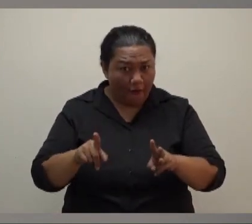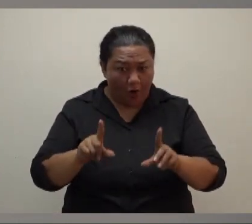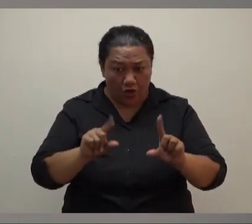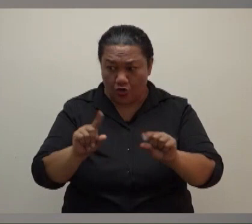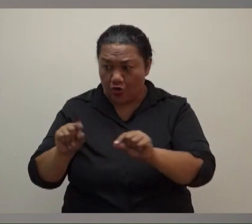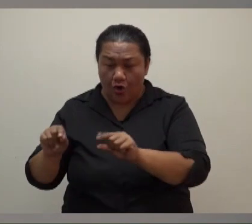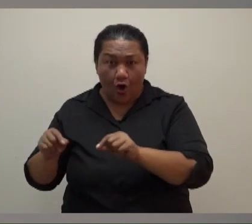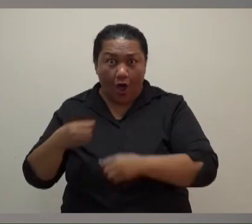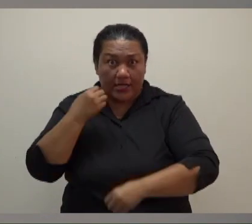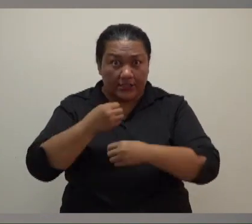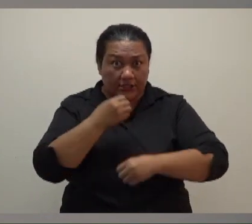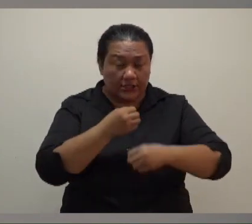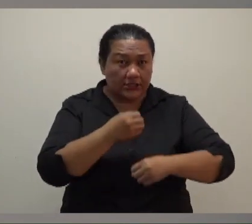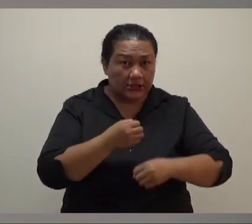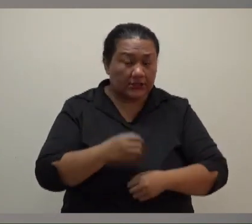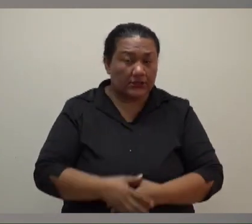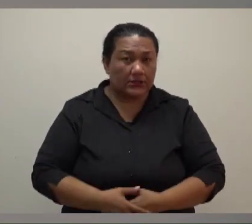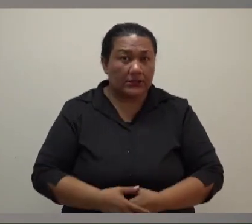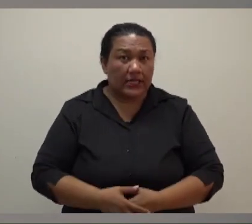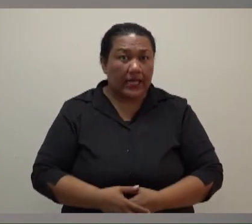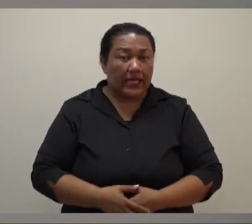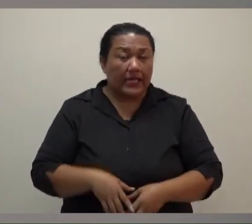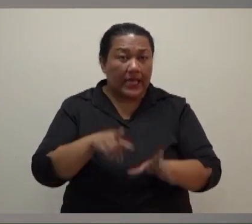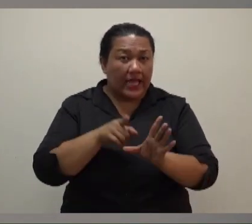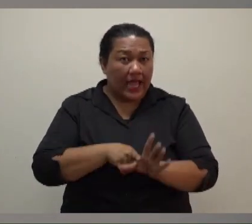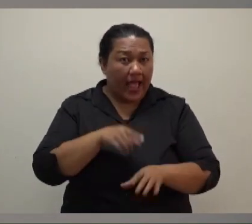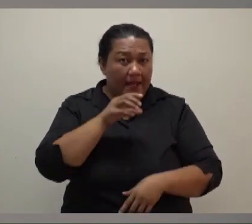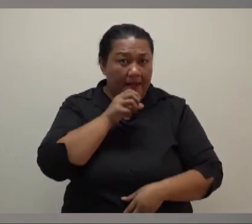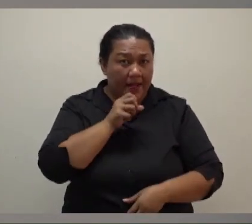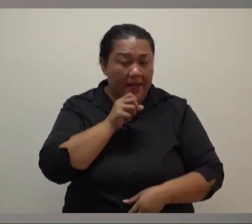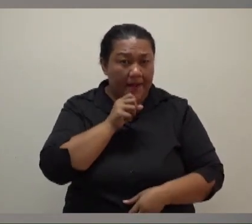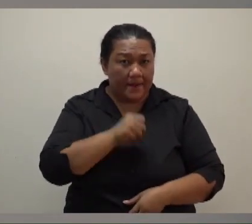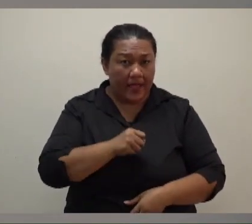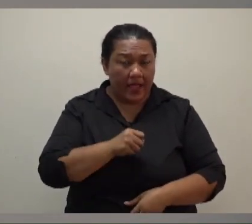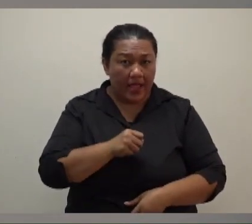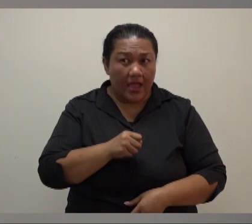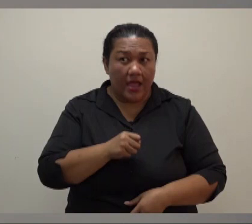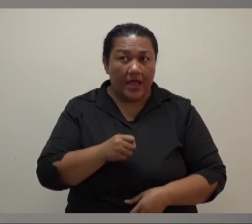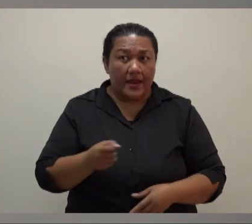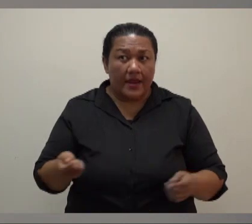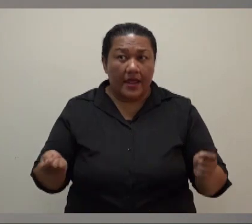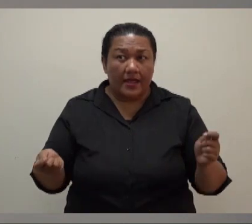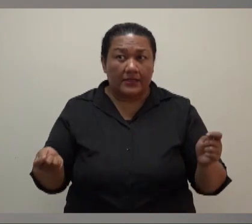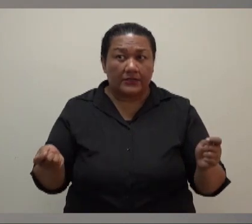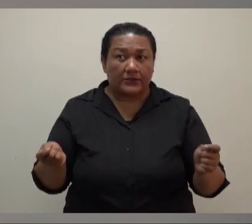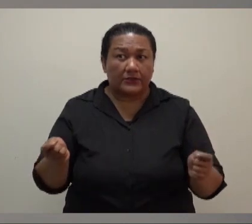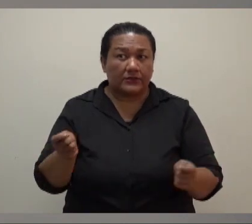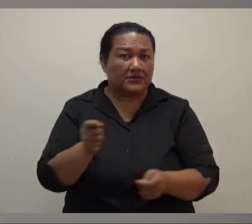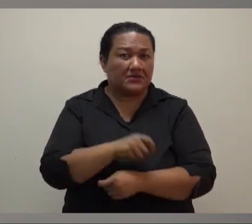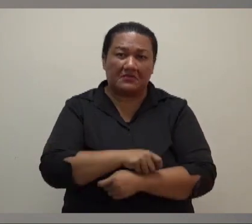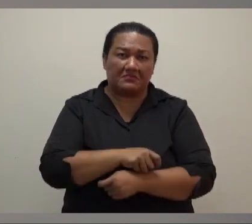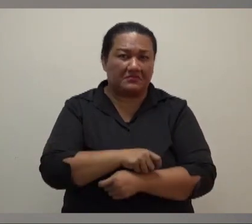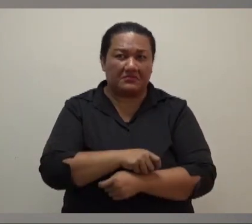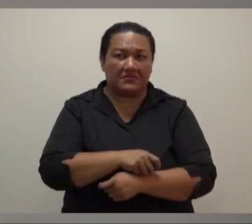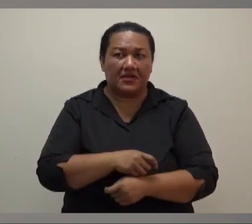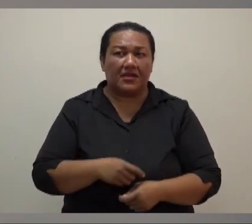changed significantly. And these young men, you know, men and women of these agencies, utility agencies are well versed